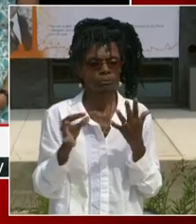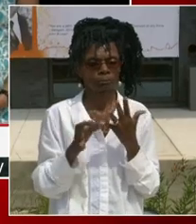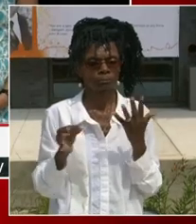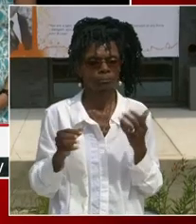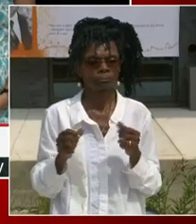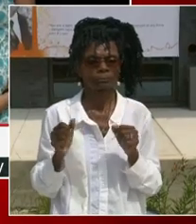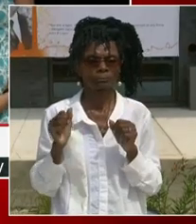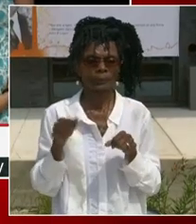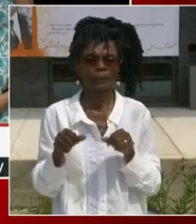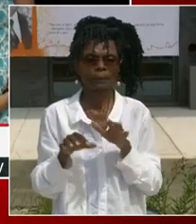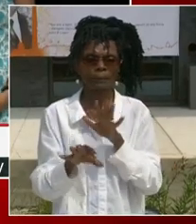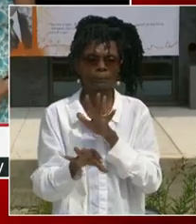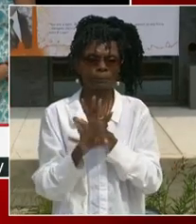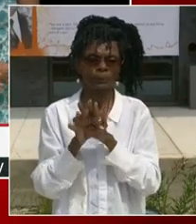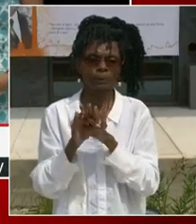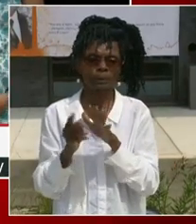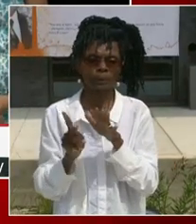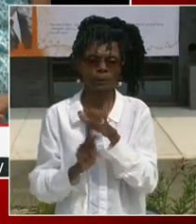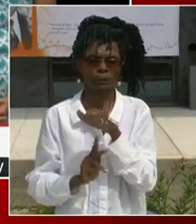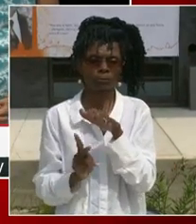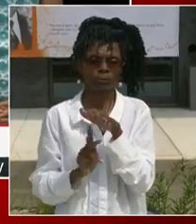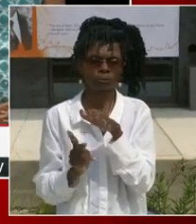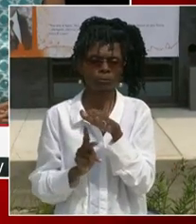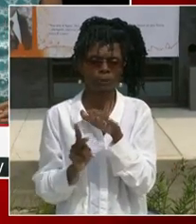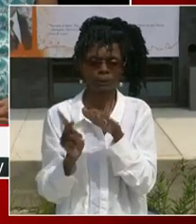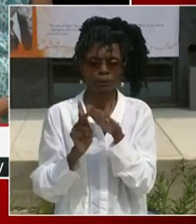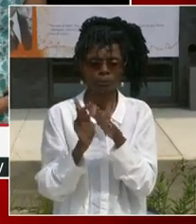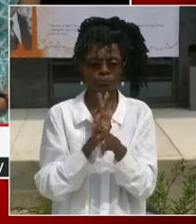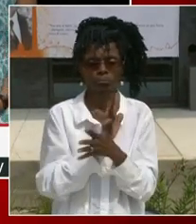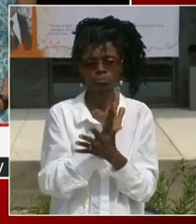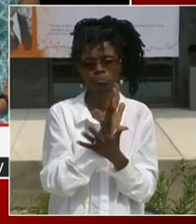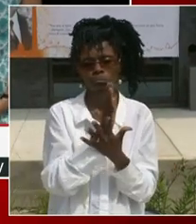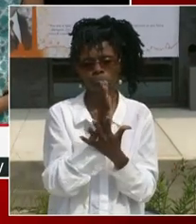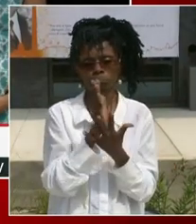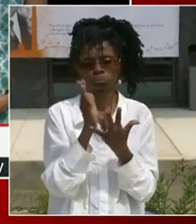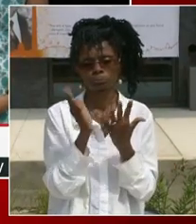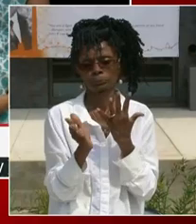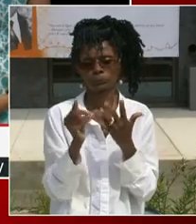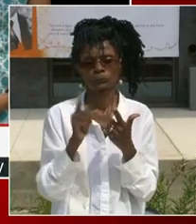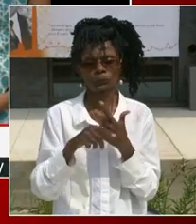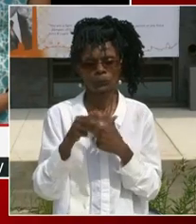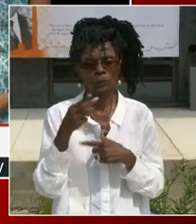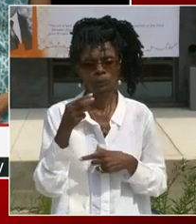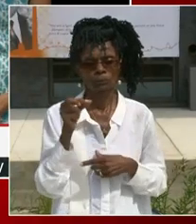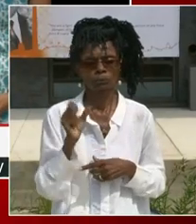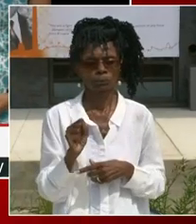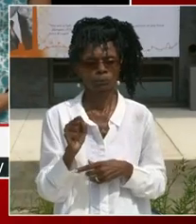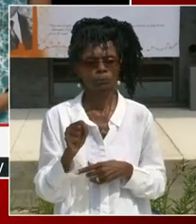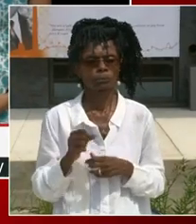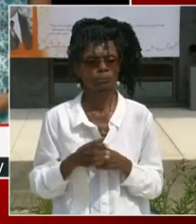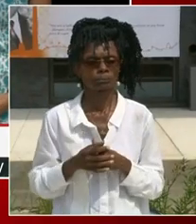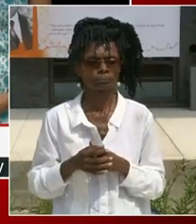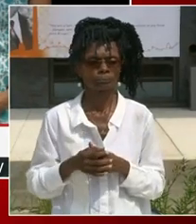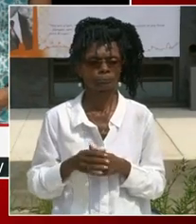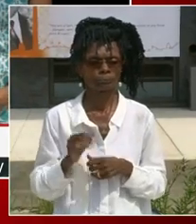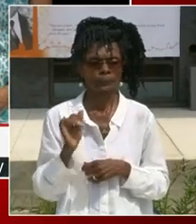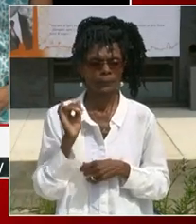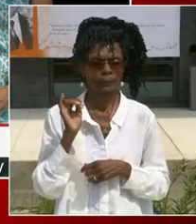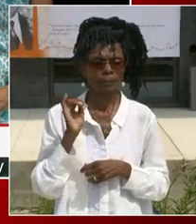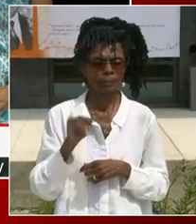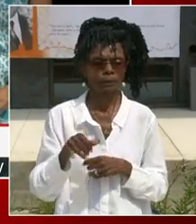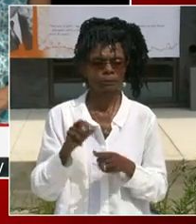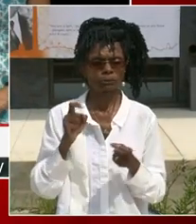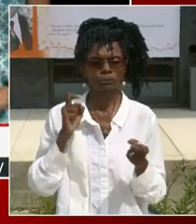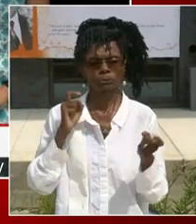all the way to 12th grade. And that is a turnaround that is not only important for our kids, but it is